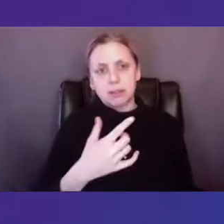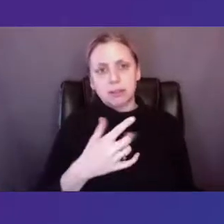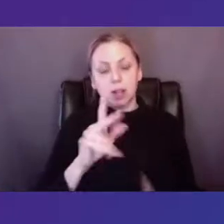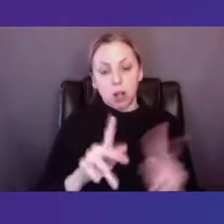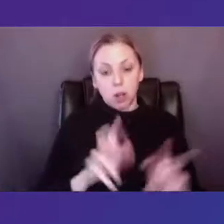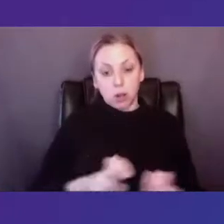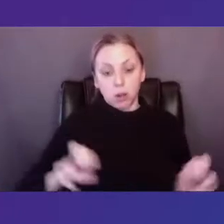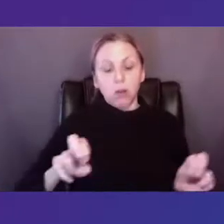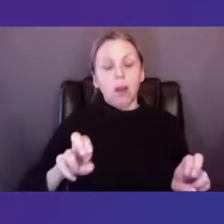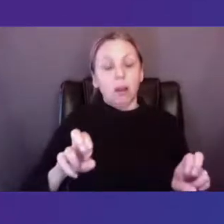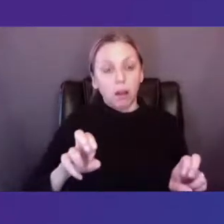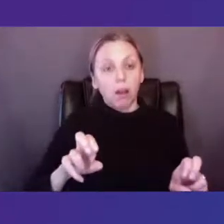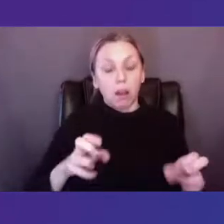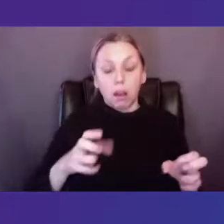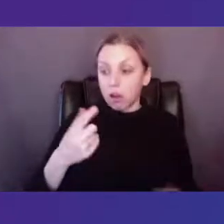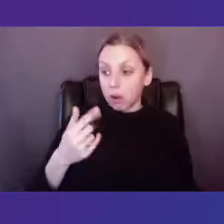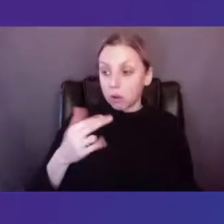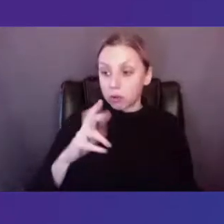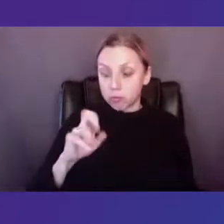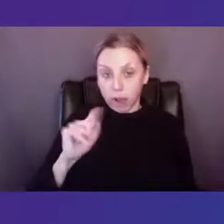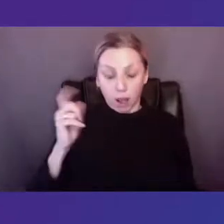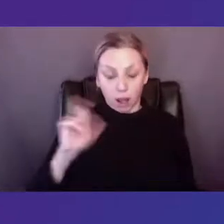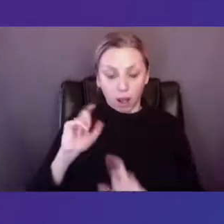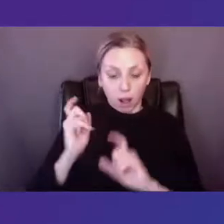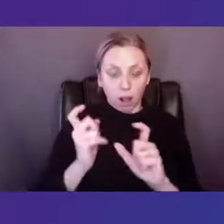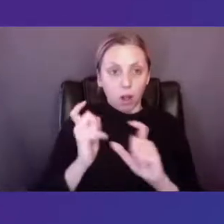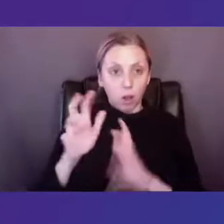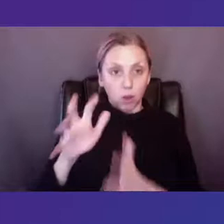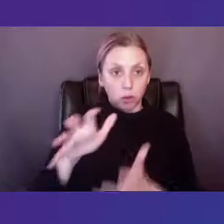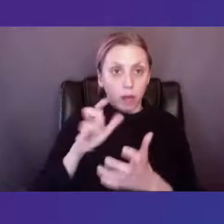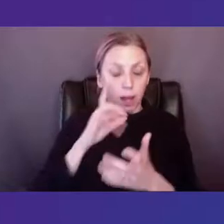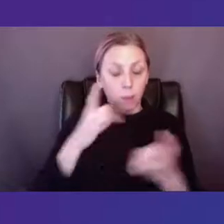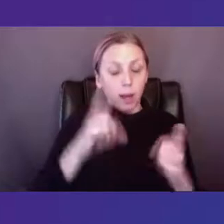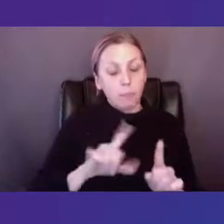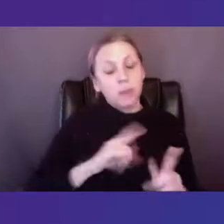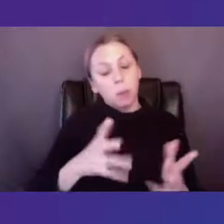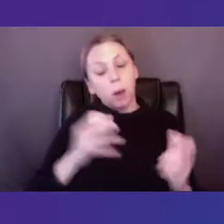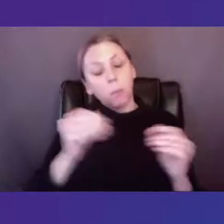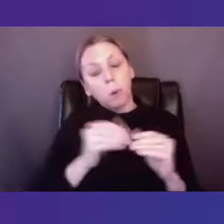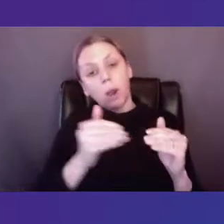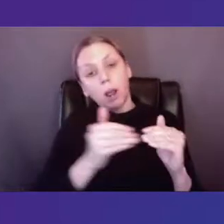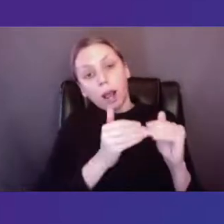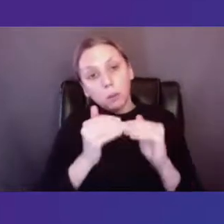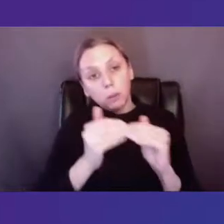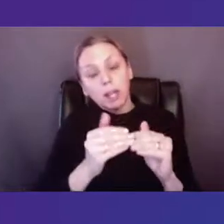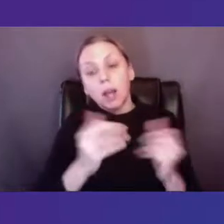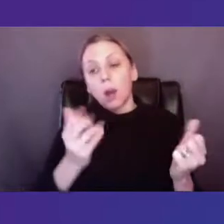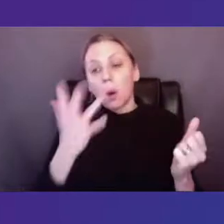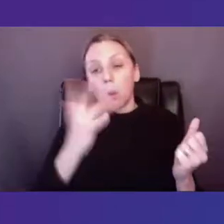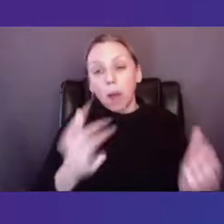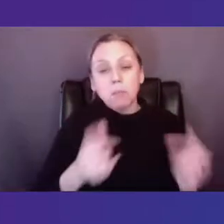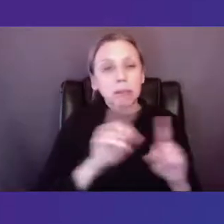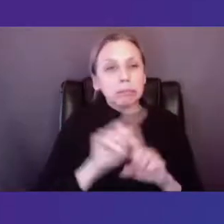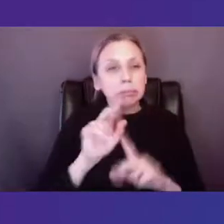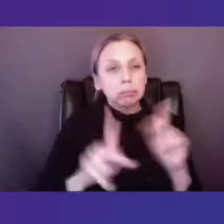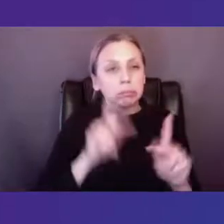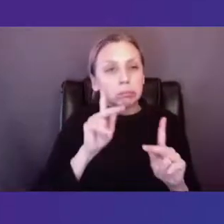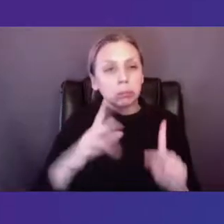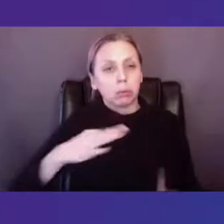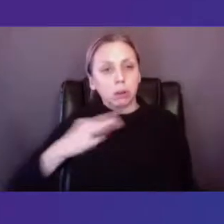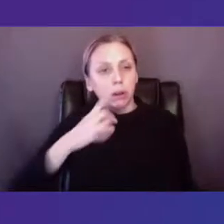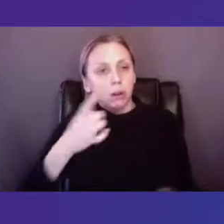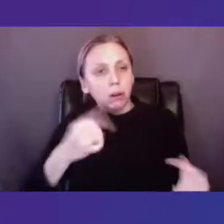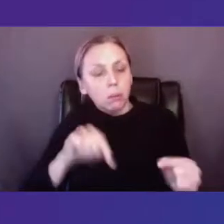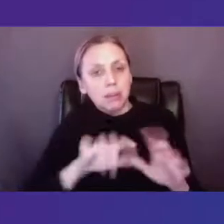grappling during this time with calls for greater distributional equity, as a growing number of applicants were coming to the agency